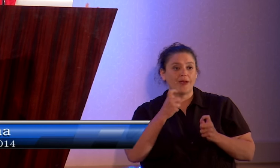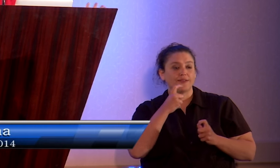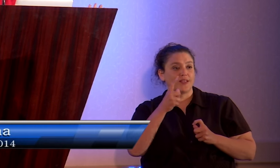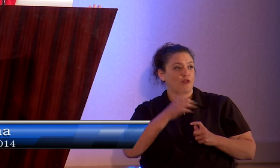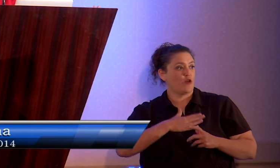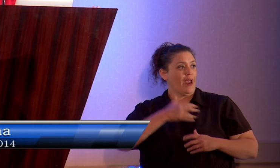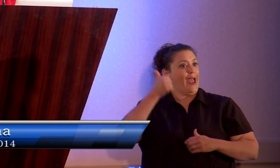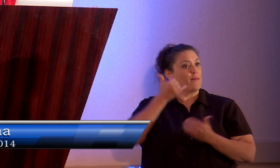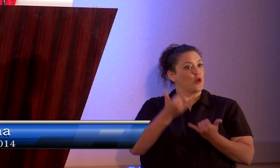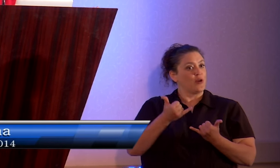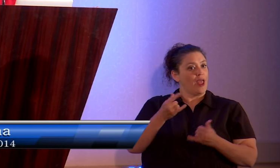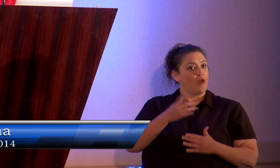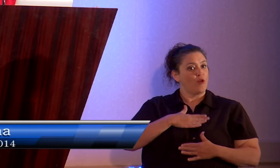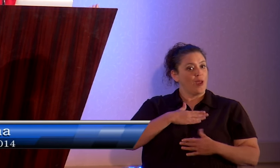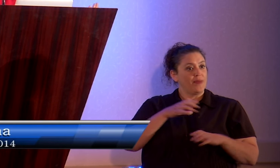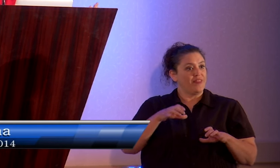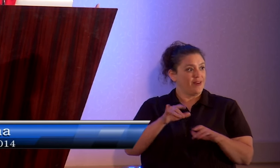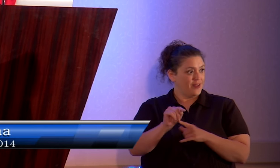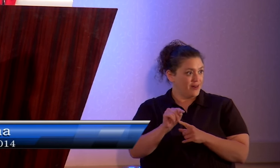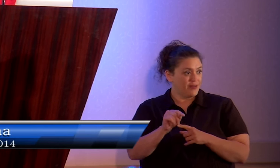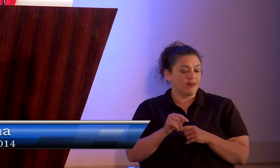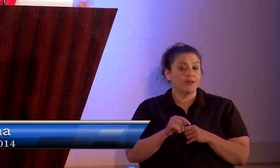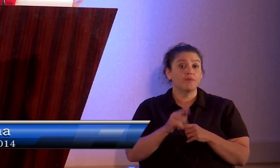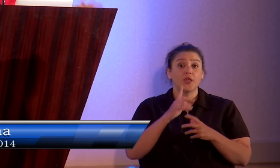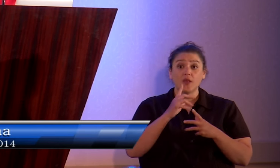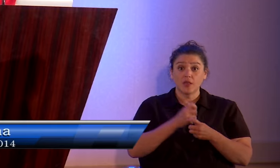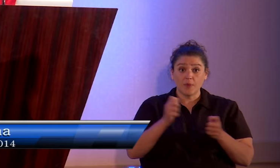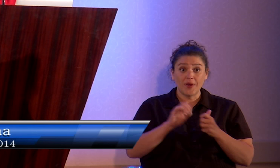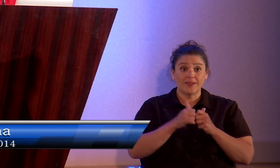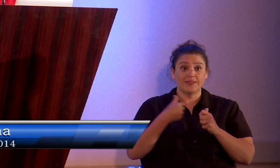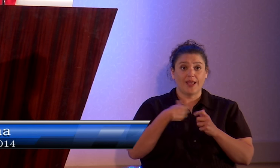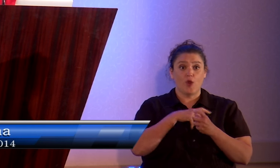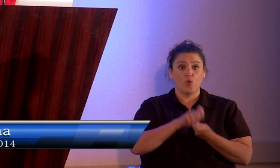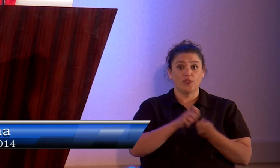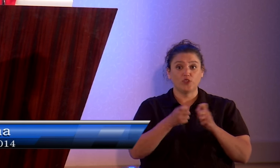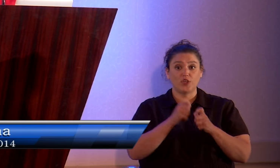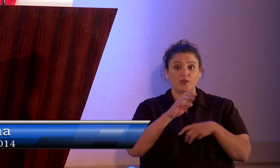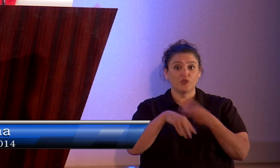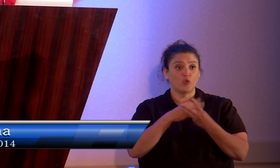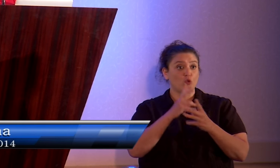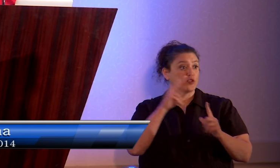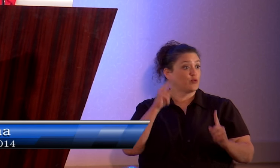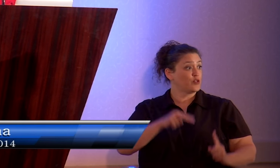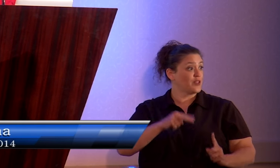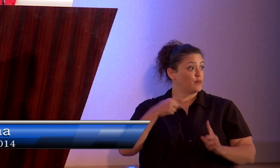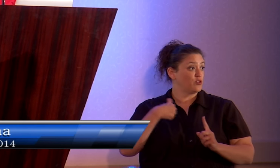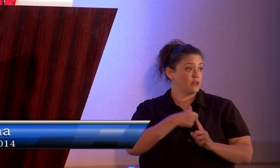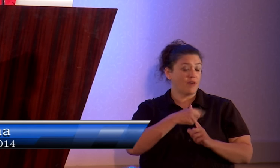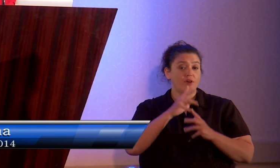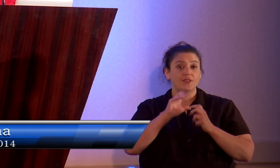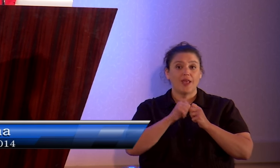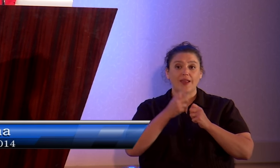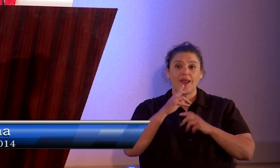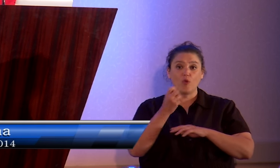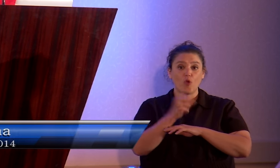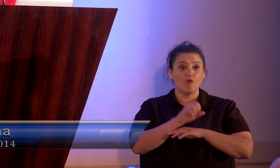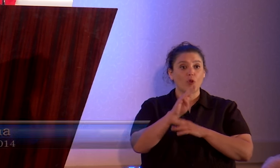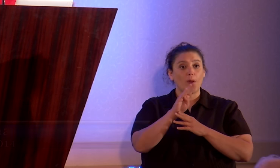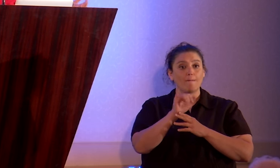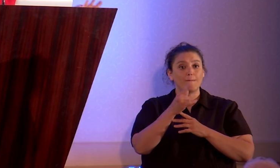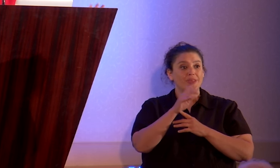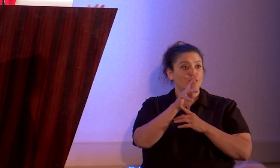and that they're glad they did it. Coming Out is how we change the world's perceptions of us, and how we counter the bigotry against us.